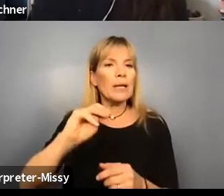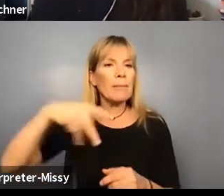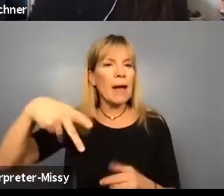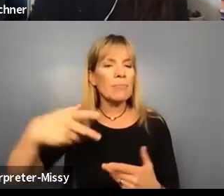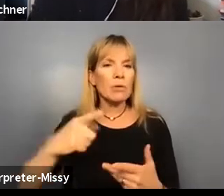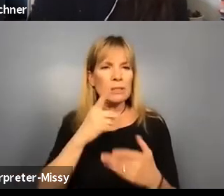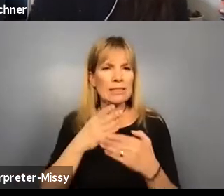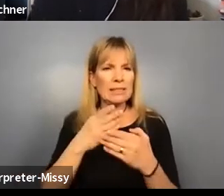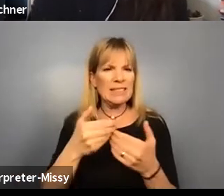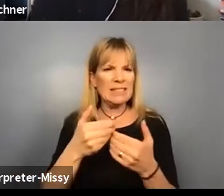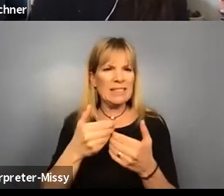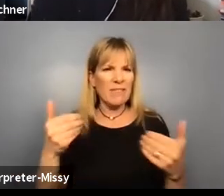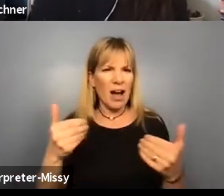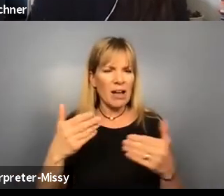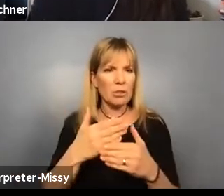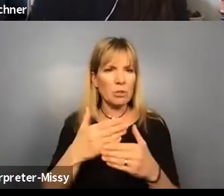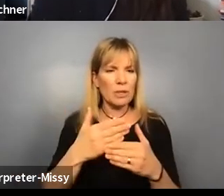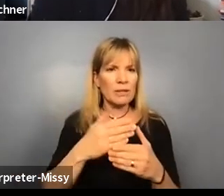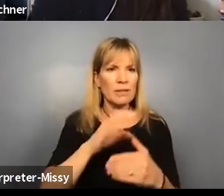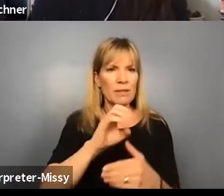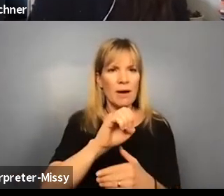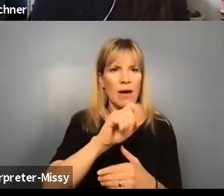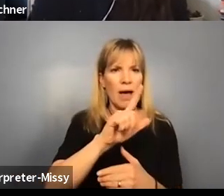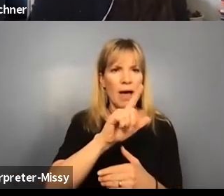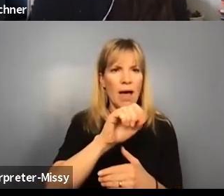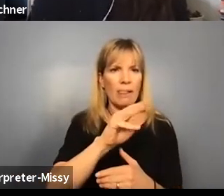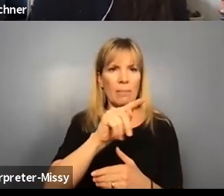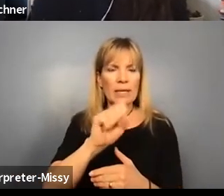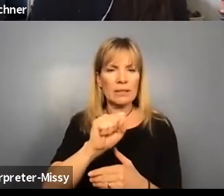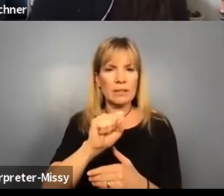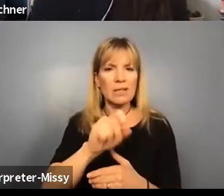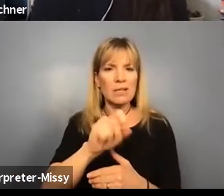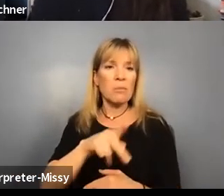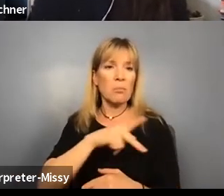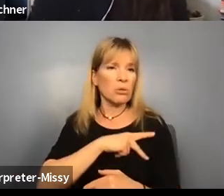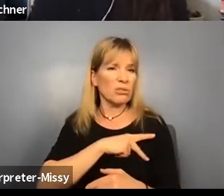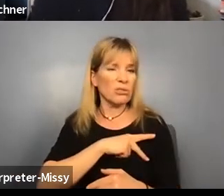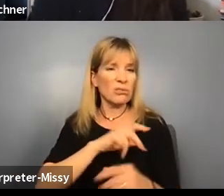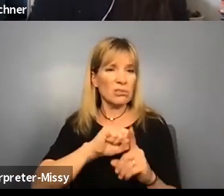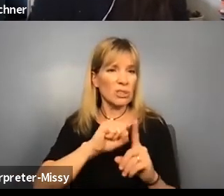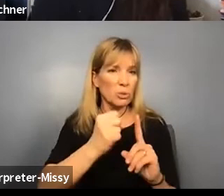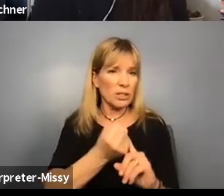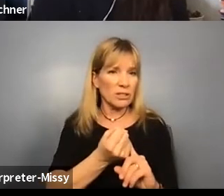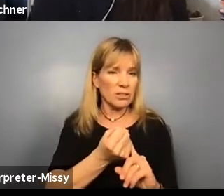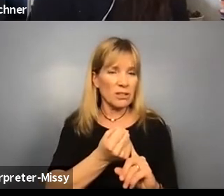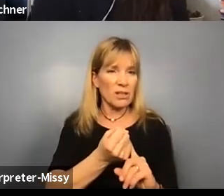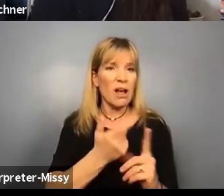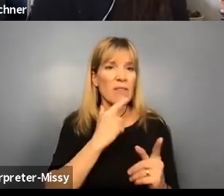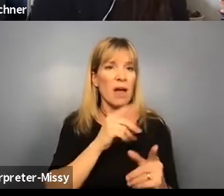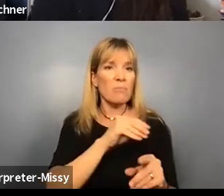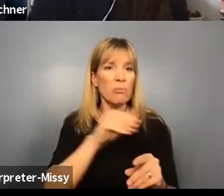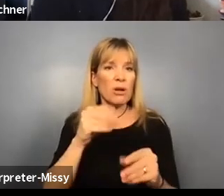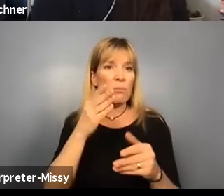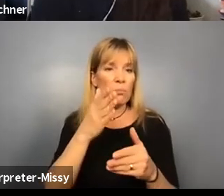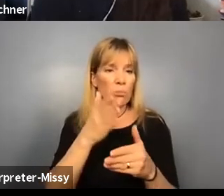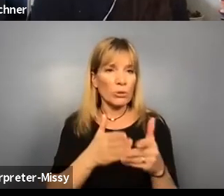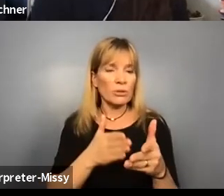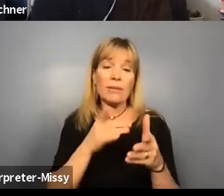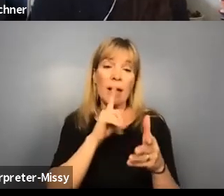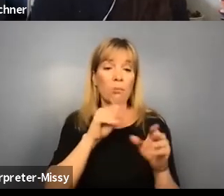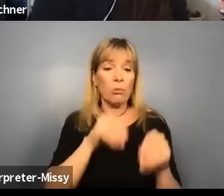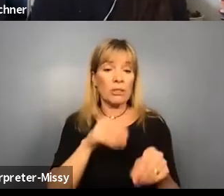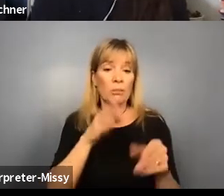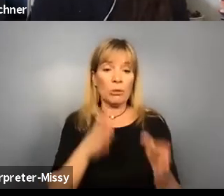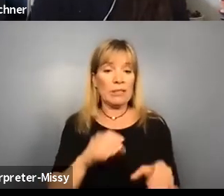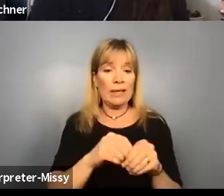between the elements. So the personal circumstances that would put someone into a congregate setting was COVID